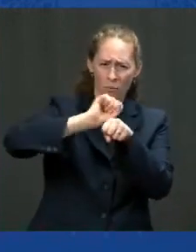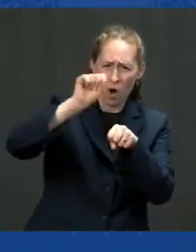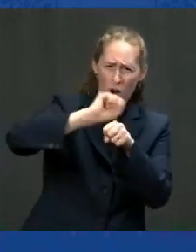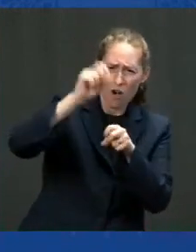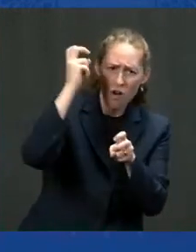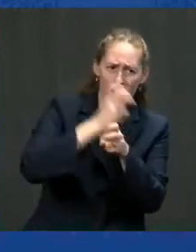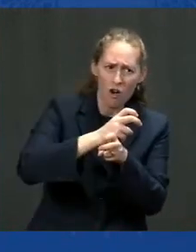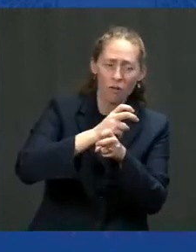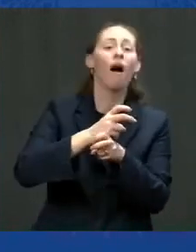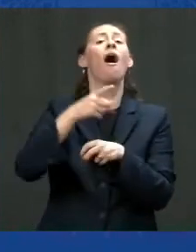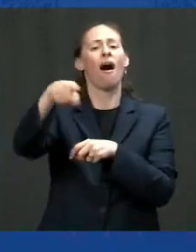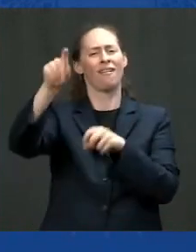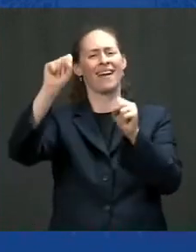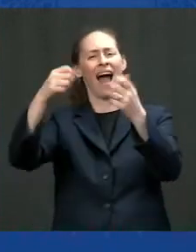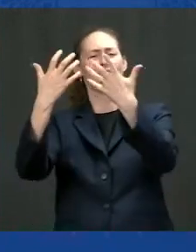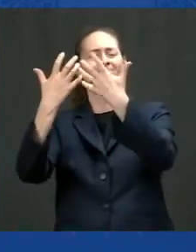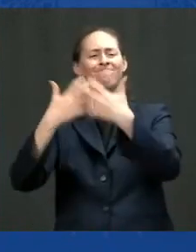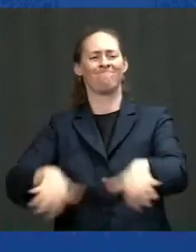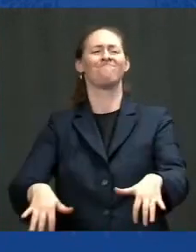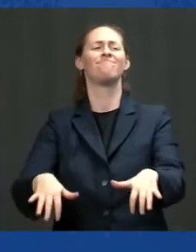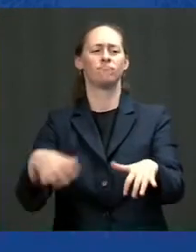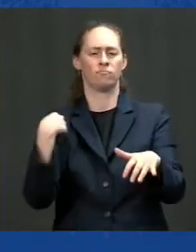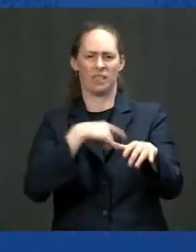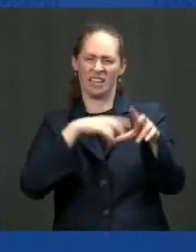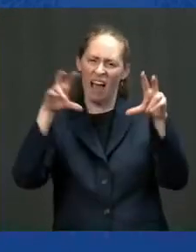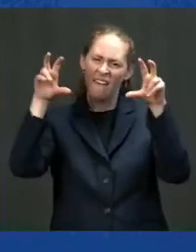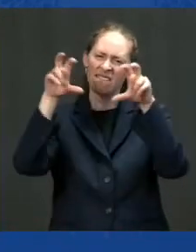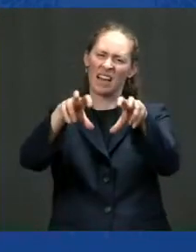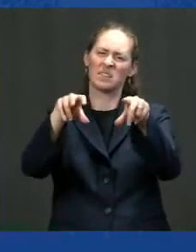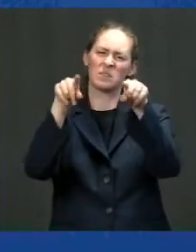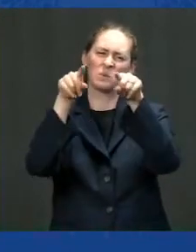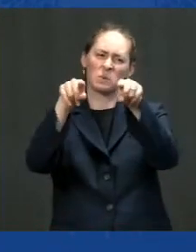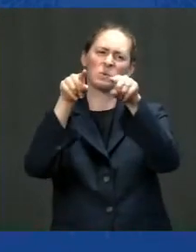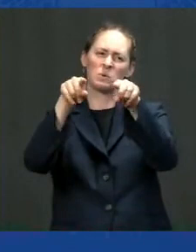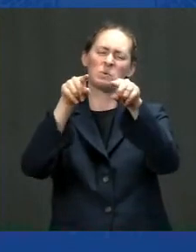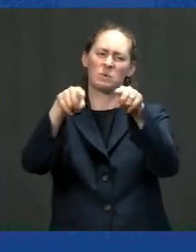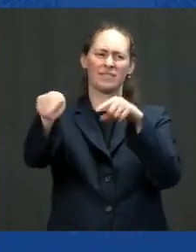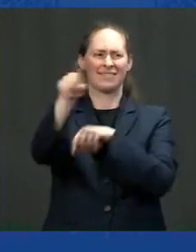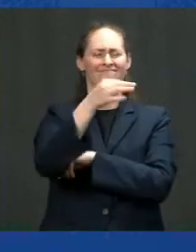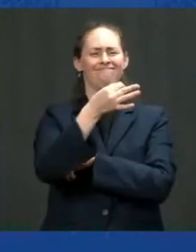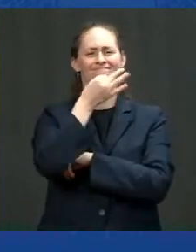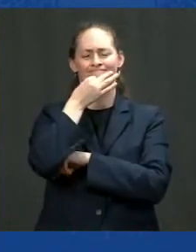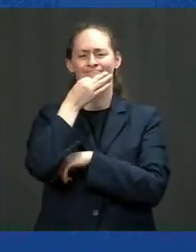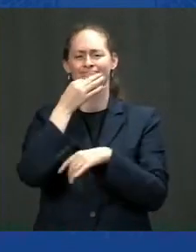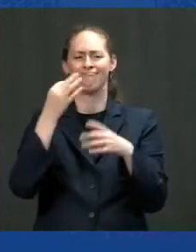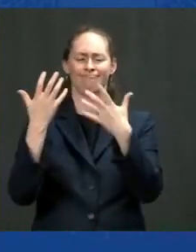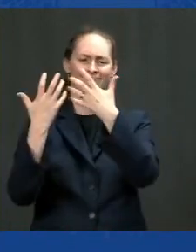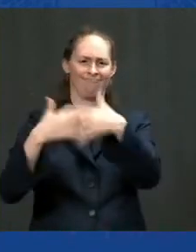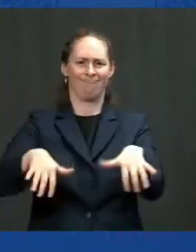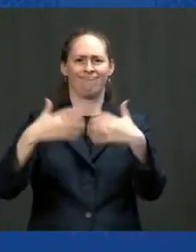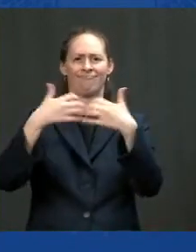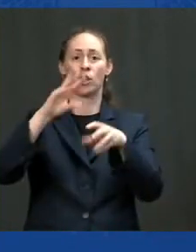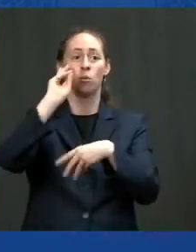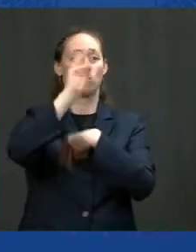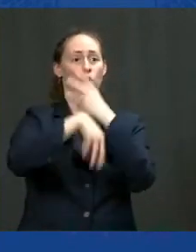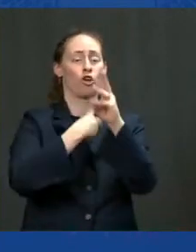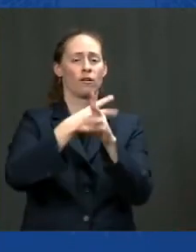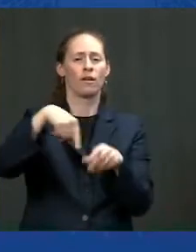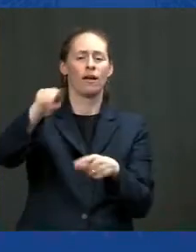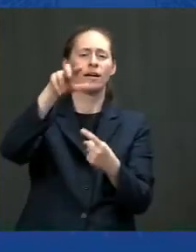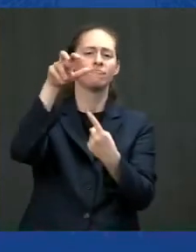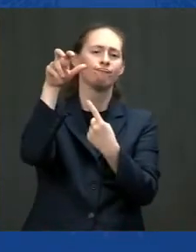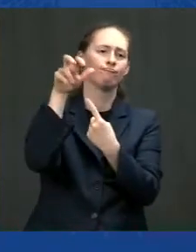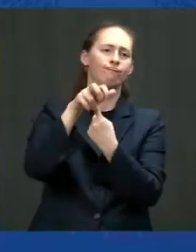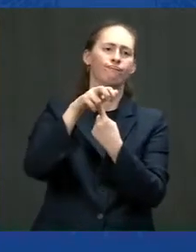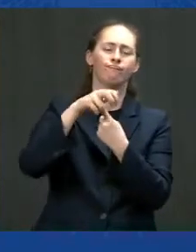it happen. We've got to invest in you. We're the most productive workforce in the world here, given half a chance.